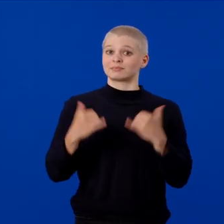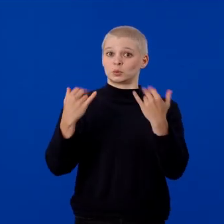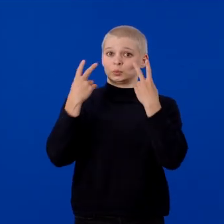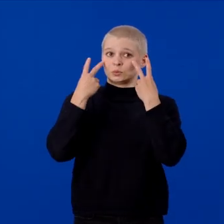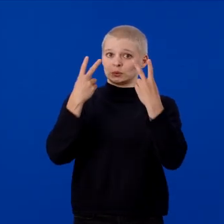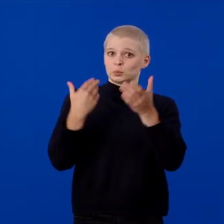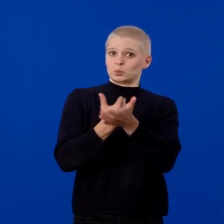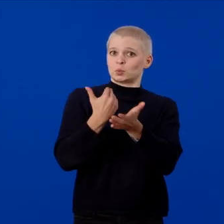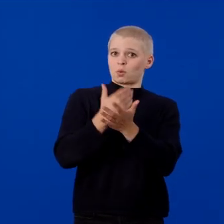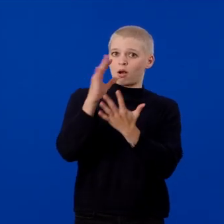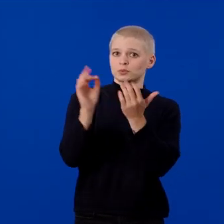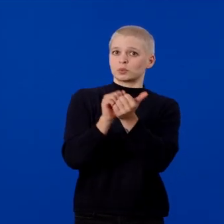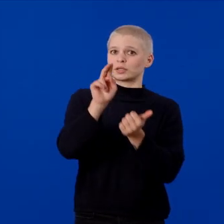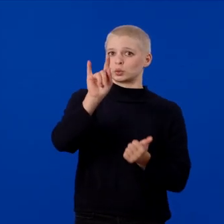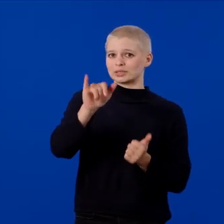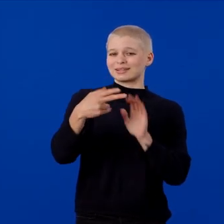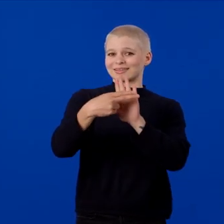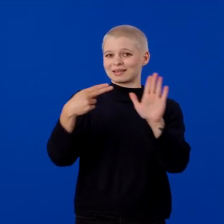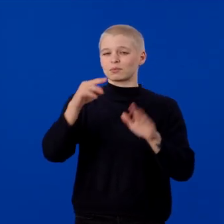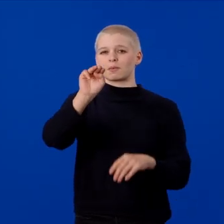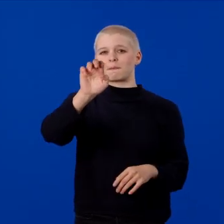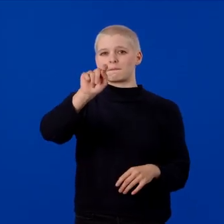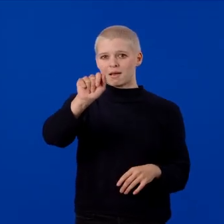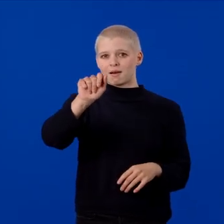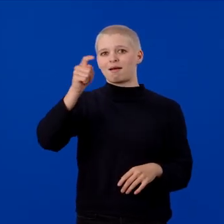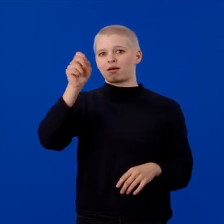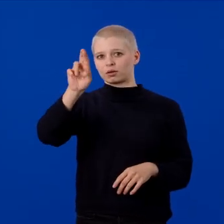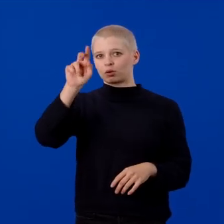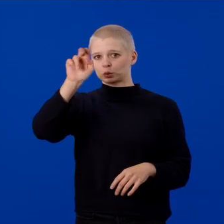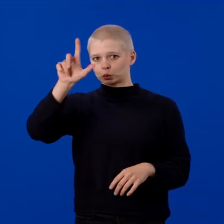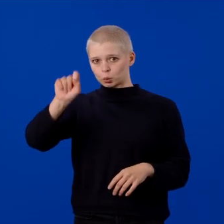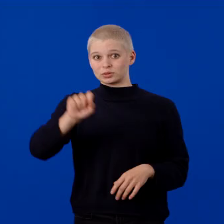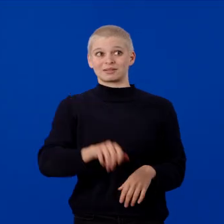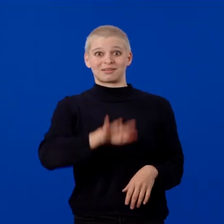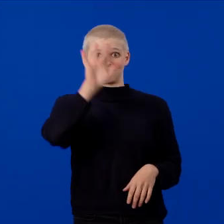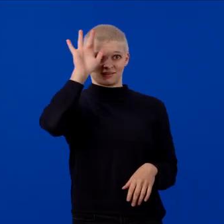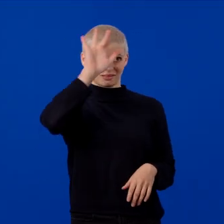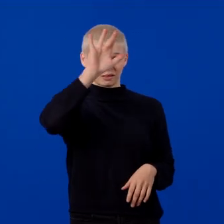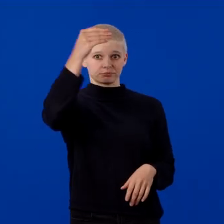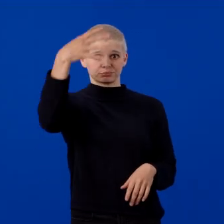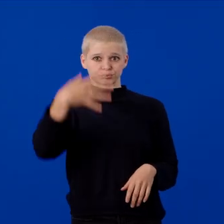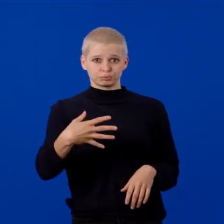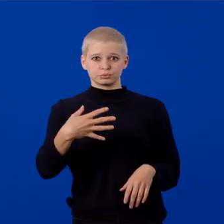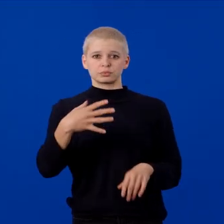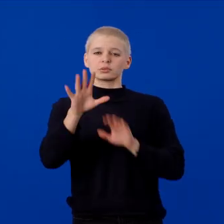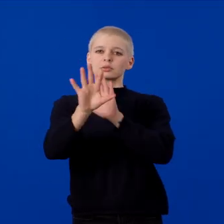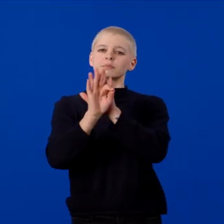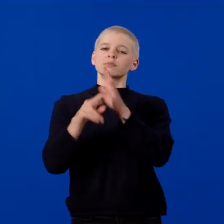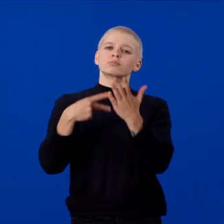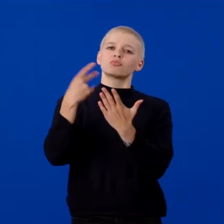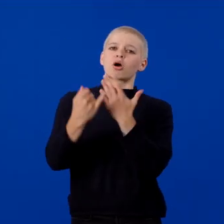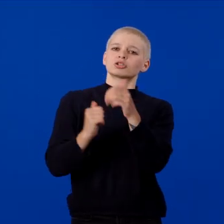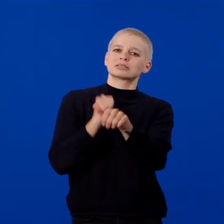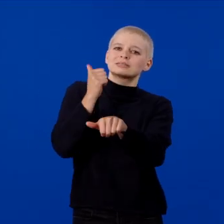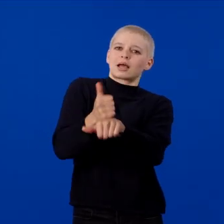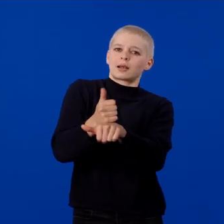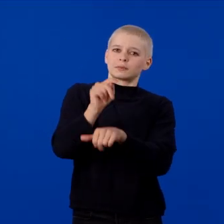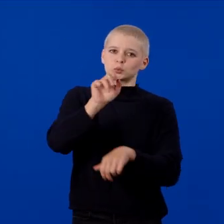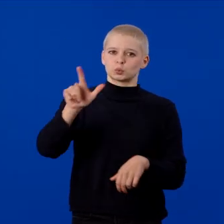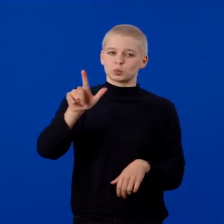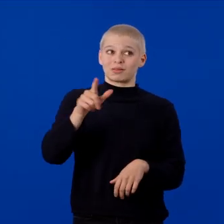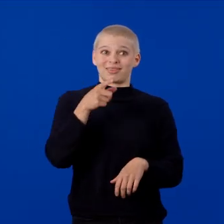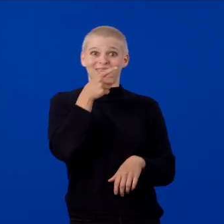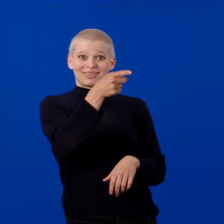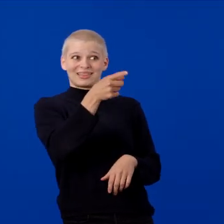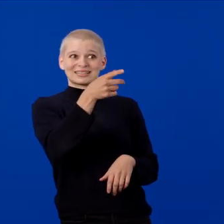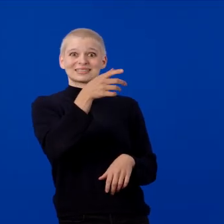in Unity labeled Meta XR Tools. Click on it and select the Project Setup tool. We'll return to this area in a